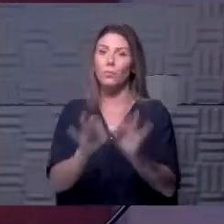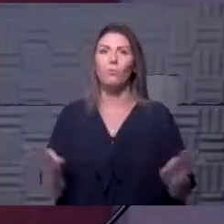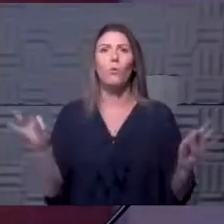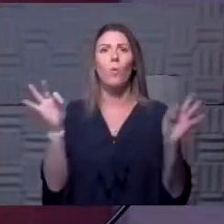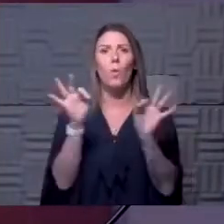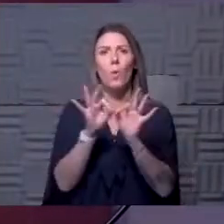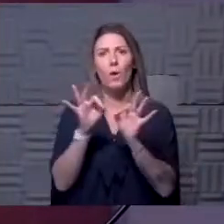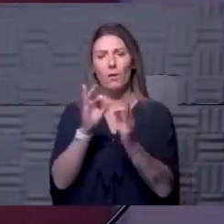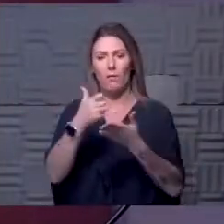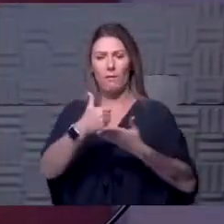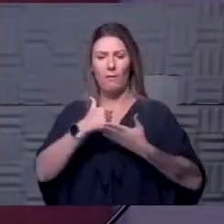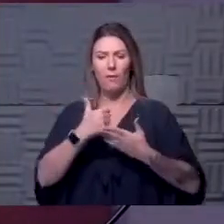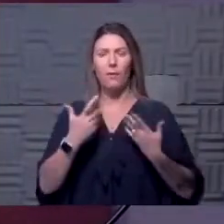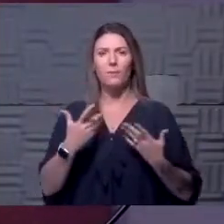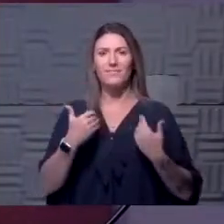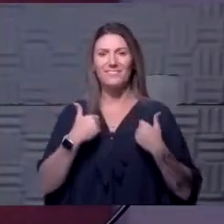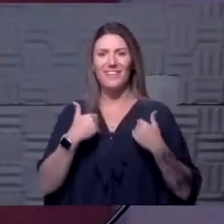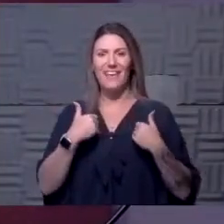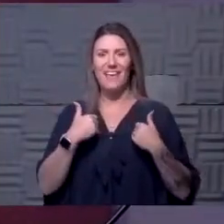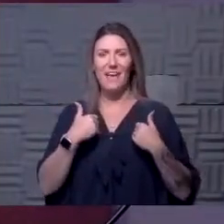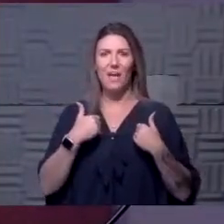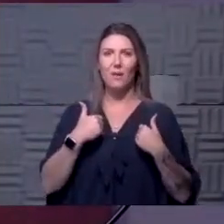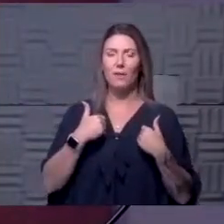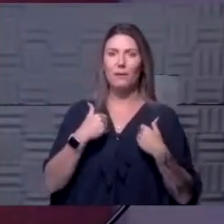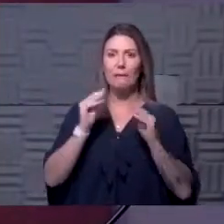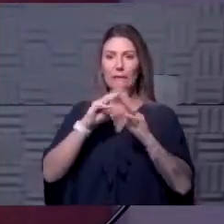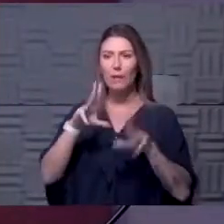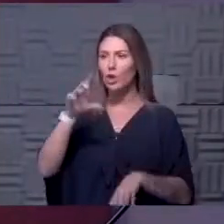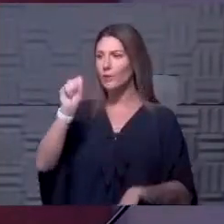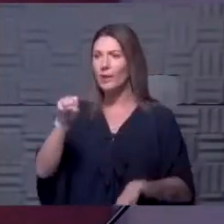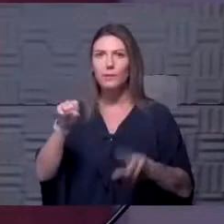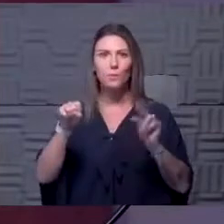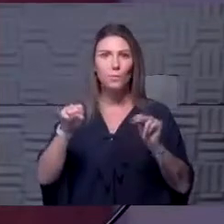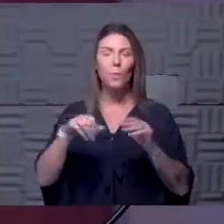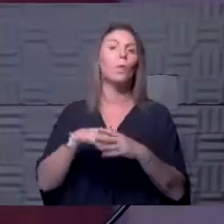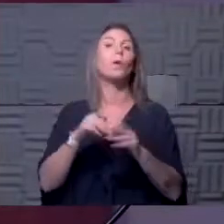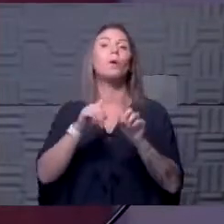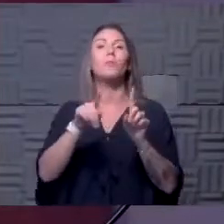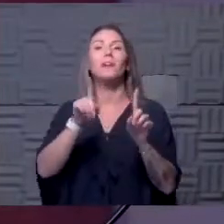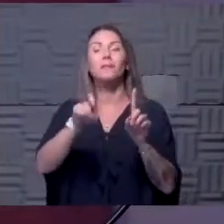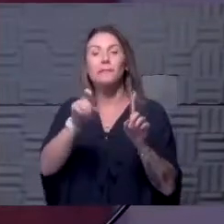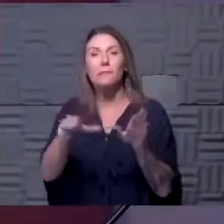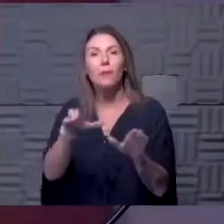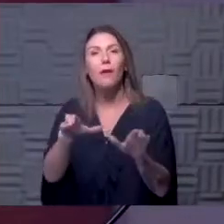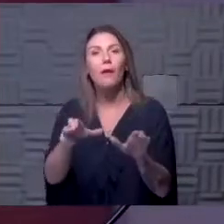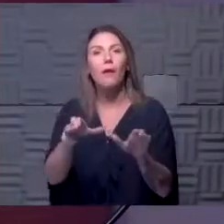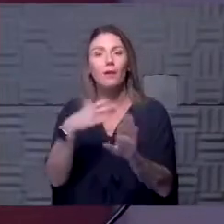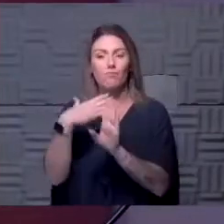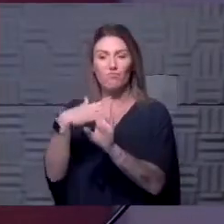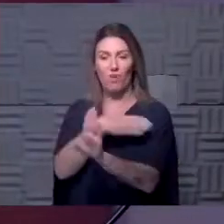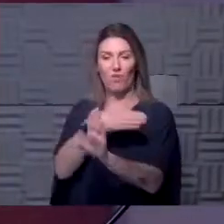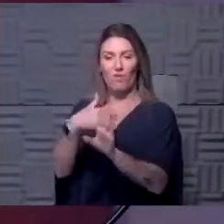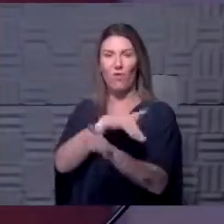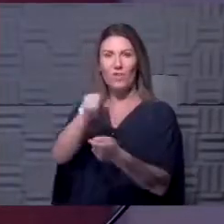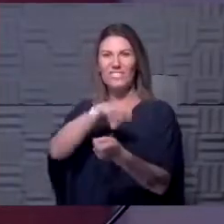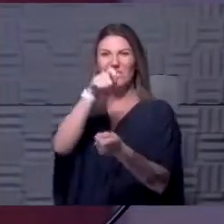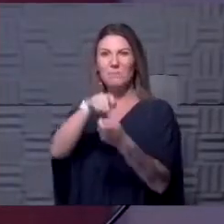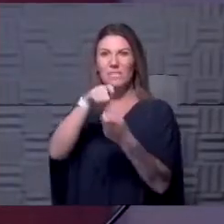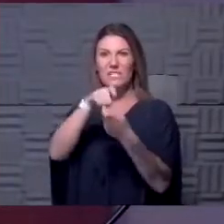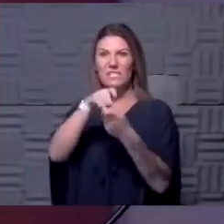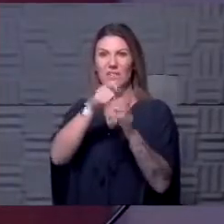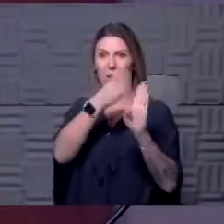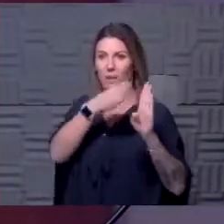and it helps us have some bright lines, some clear yeses and nos, but that we need to be acting here long before we hit a specific threshold.